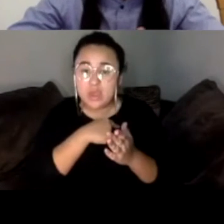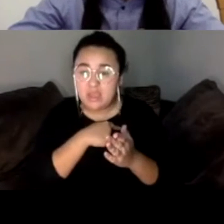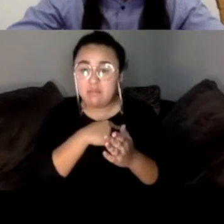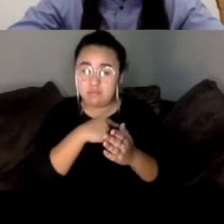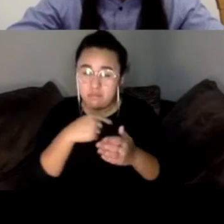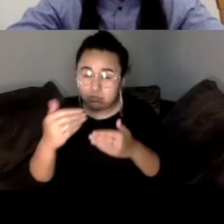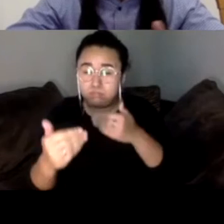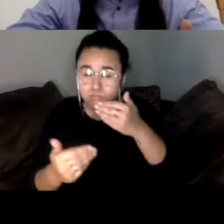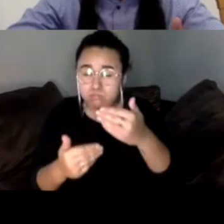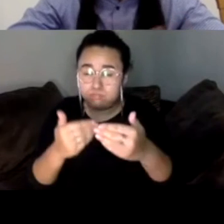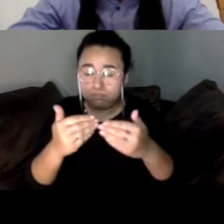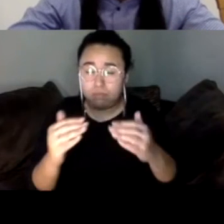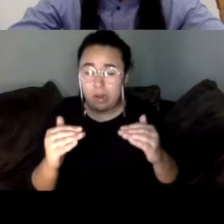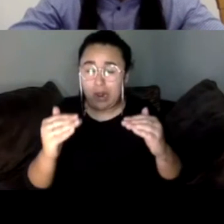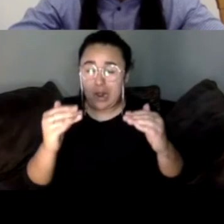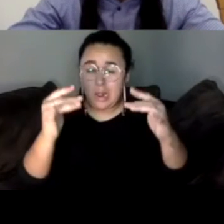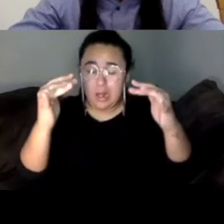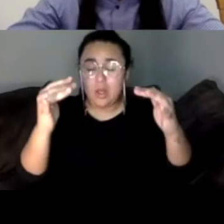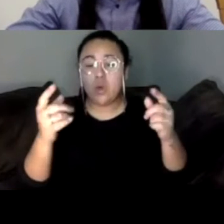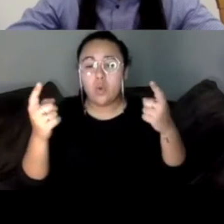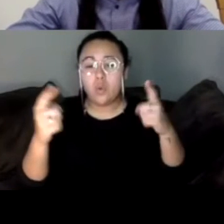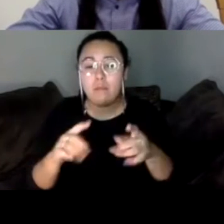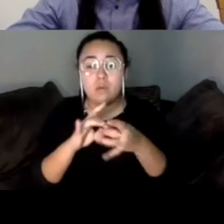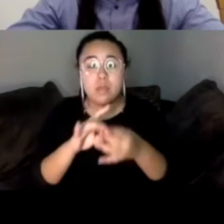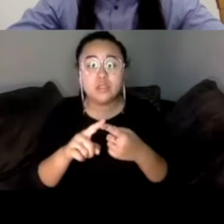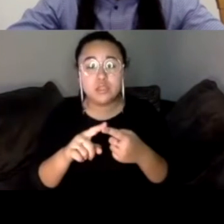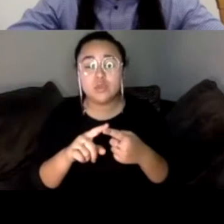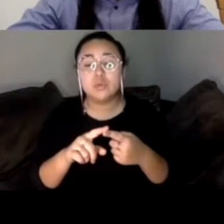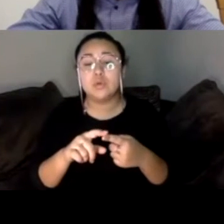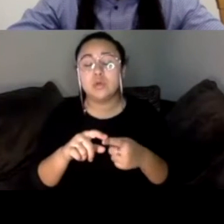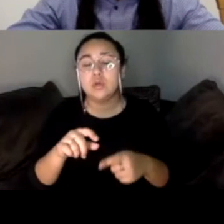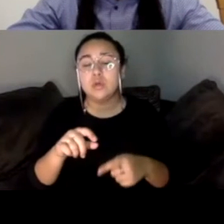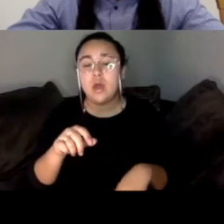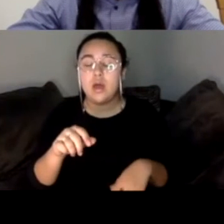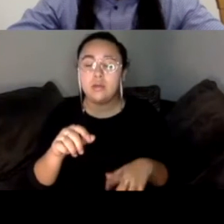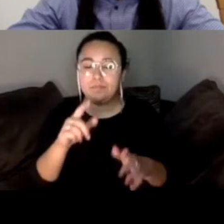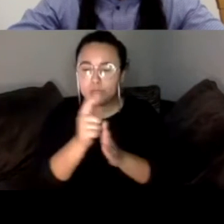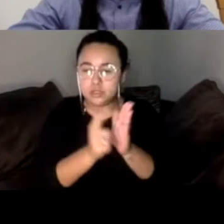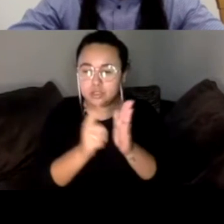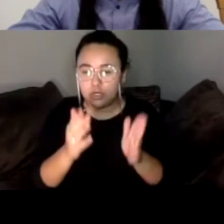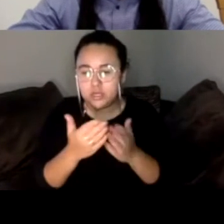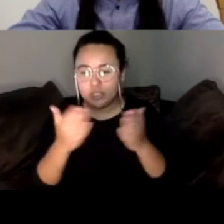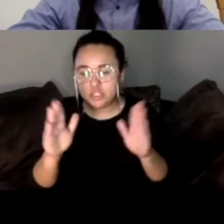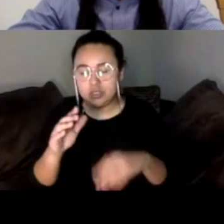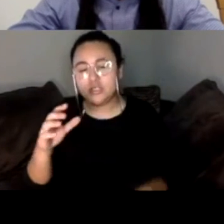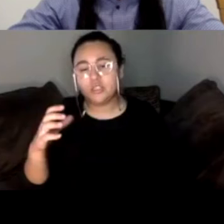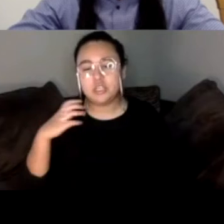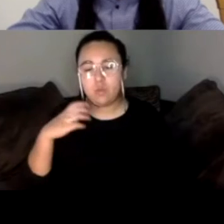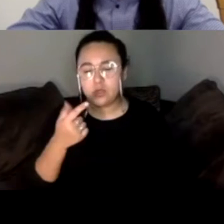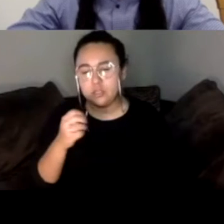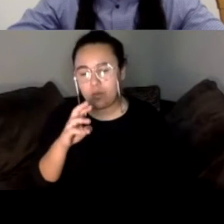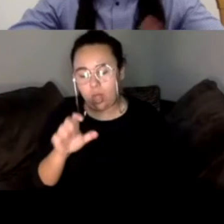that, the attorney general, but also through, you know, I think, I think like it's a testament,